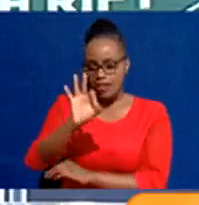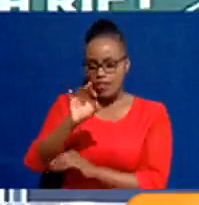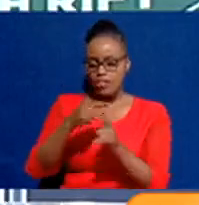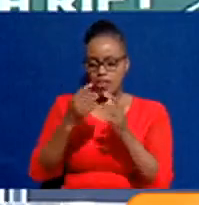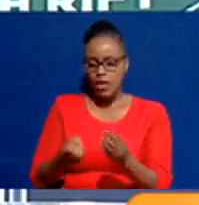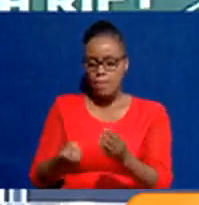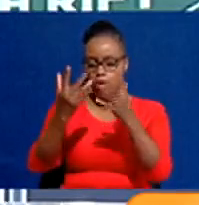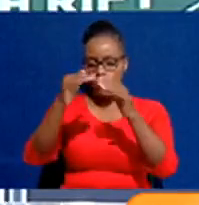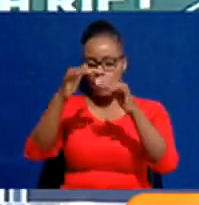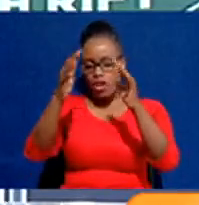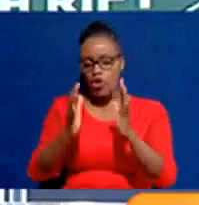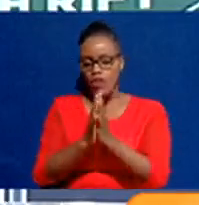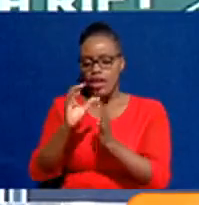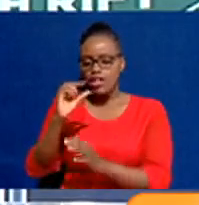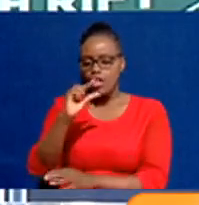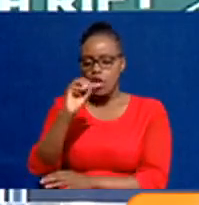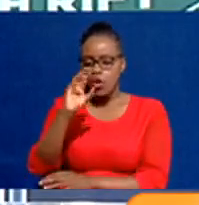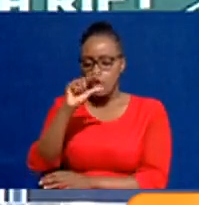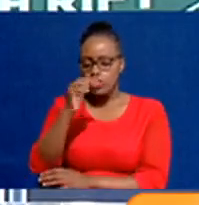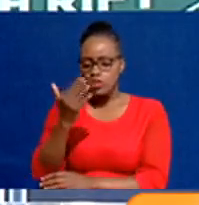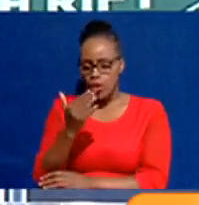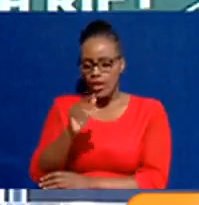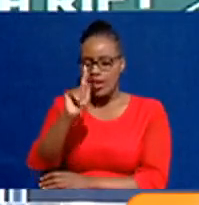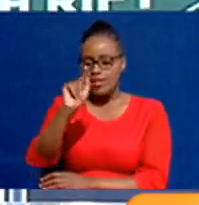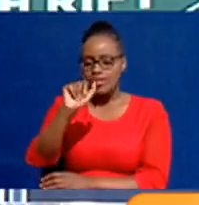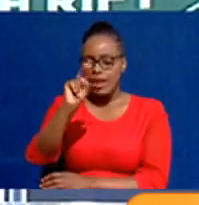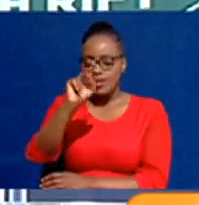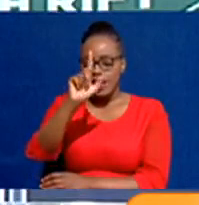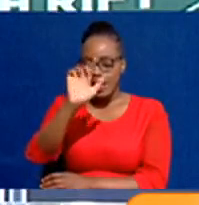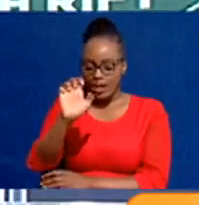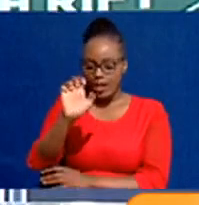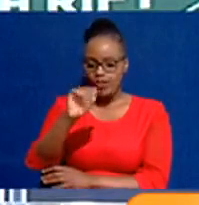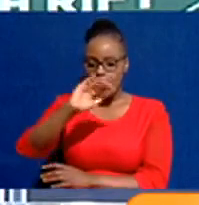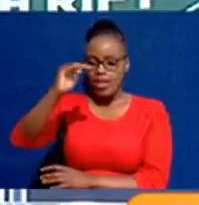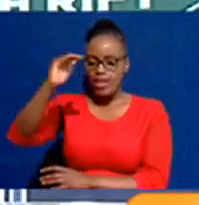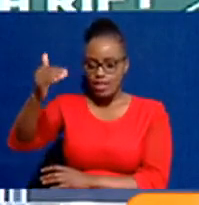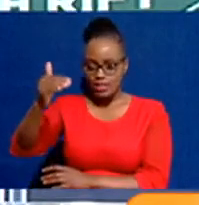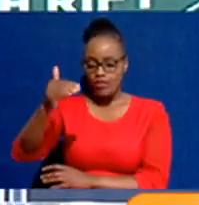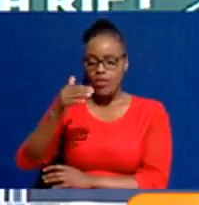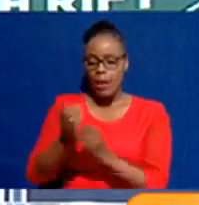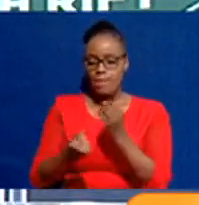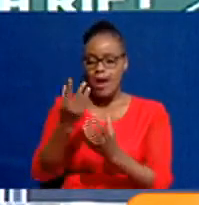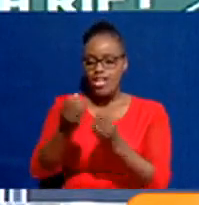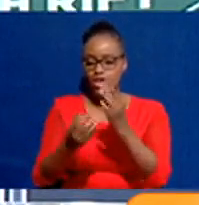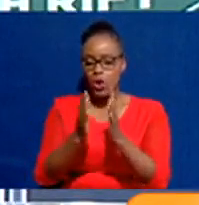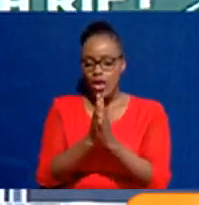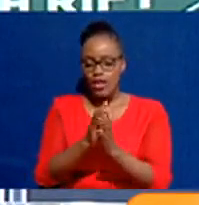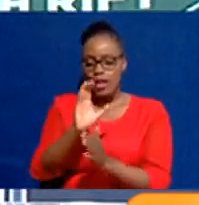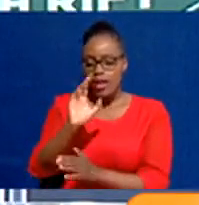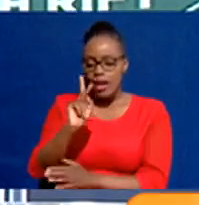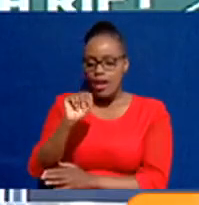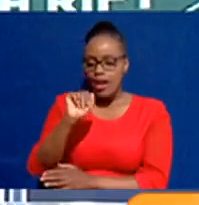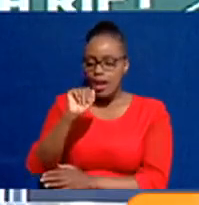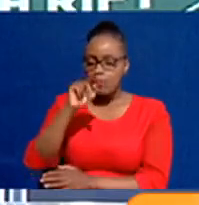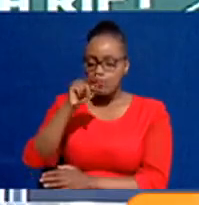bombing caves and gorges on the foot of the Tandare Hills. Residents of Lamaiwe in Baringo and Kaptenon in